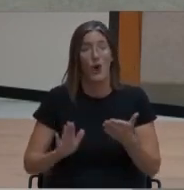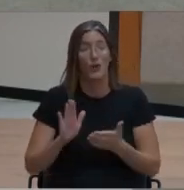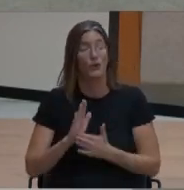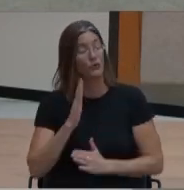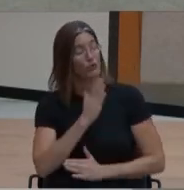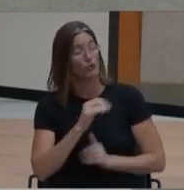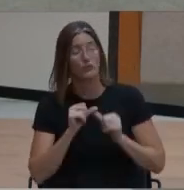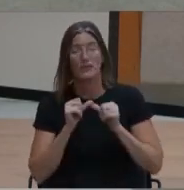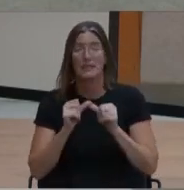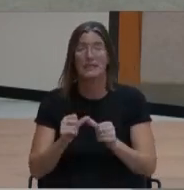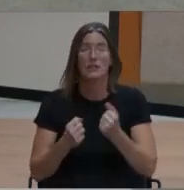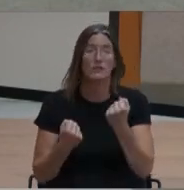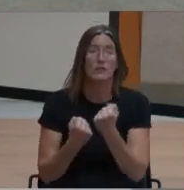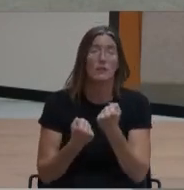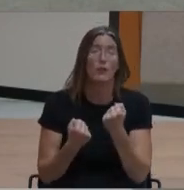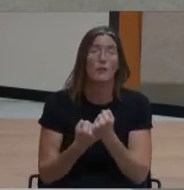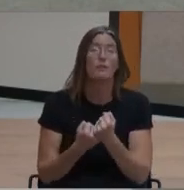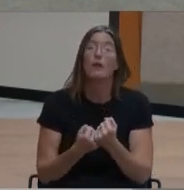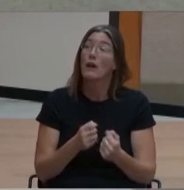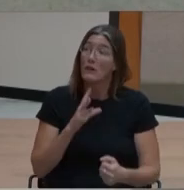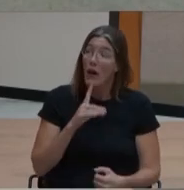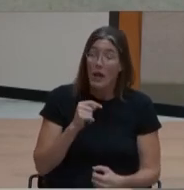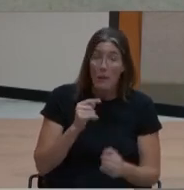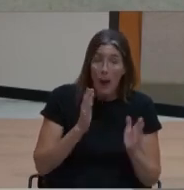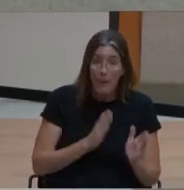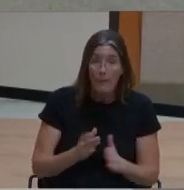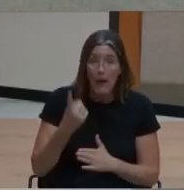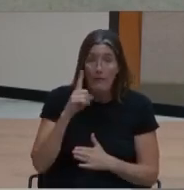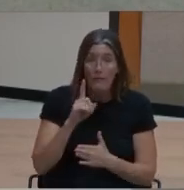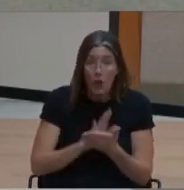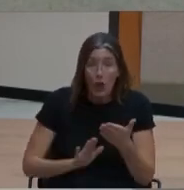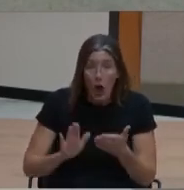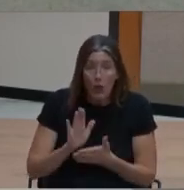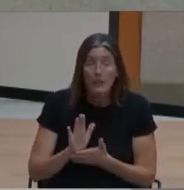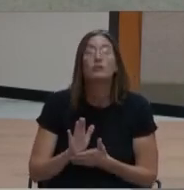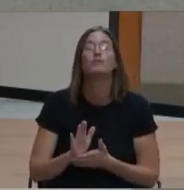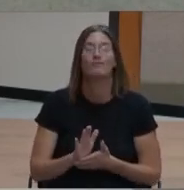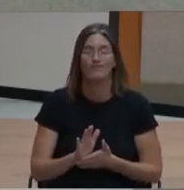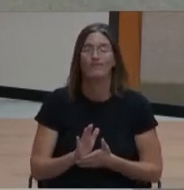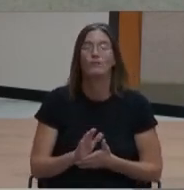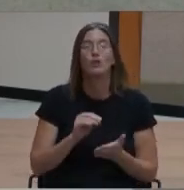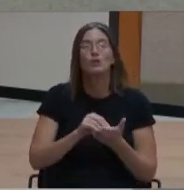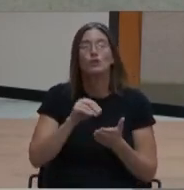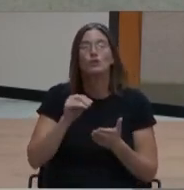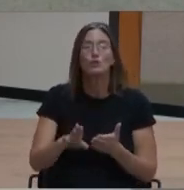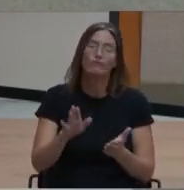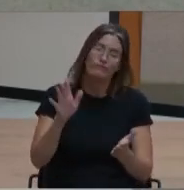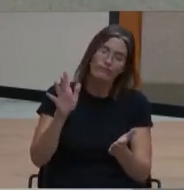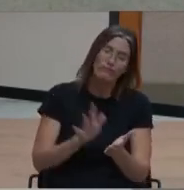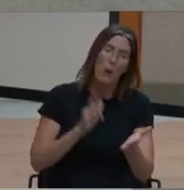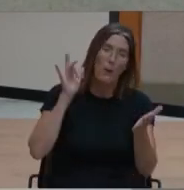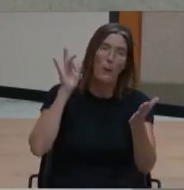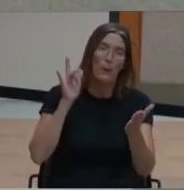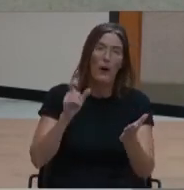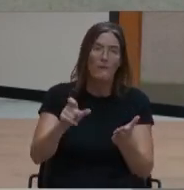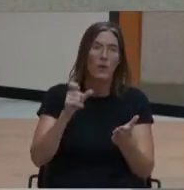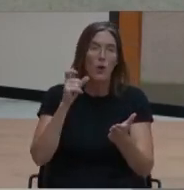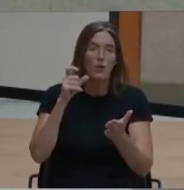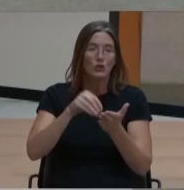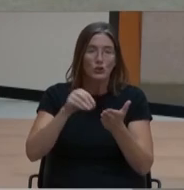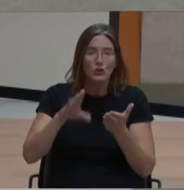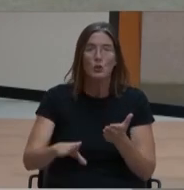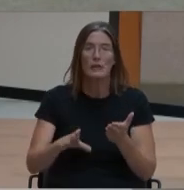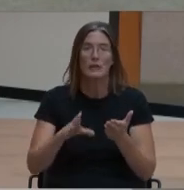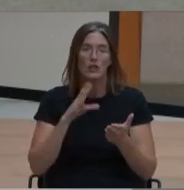Touching on the topic of preparing for college, our students are taking full advantage of the resources our school has given us on college applications